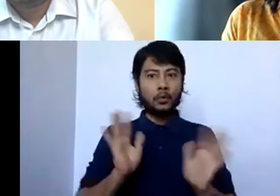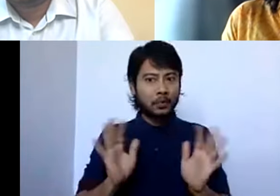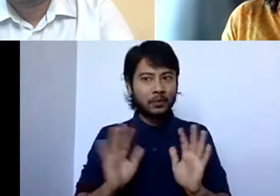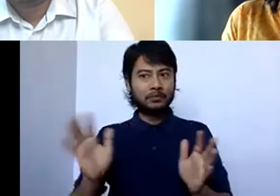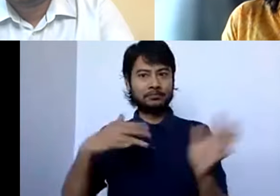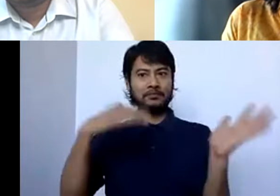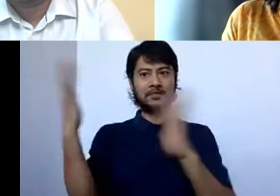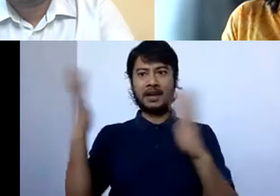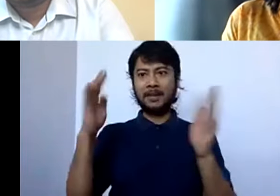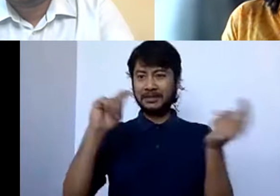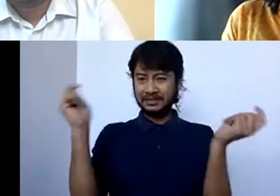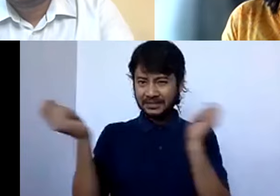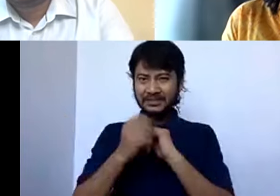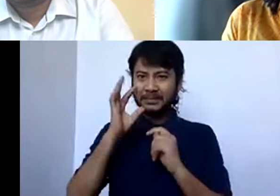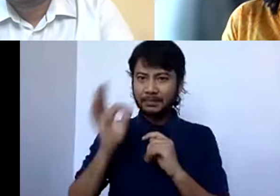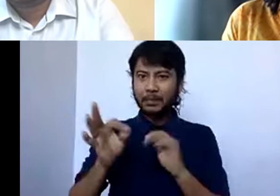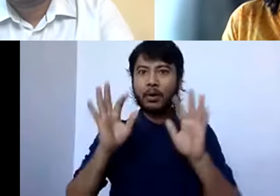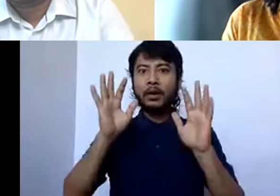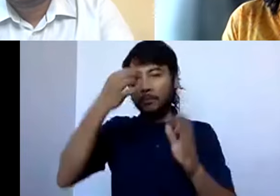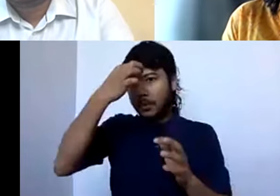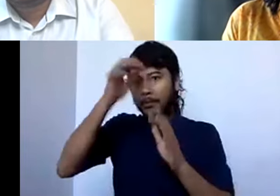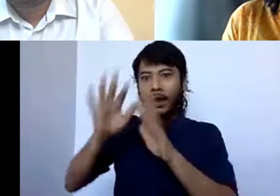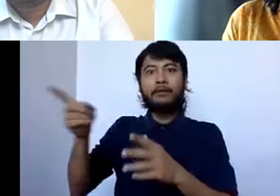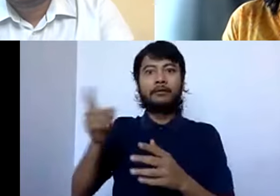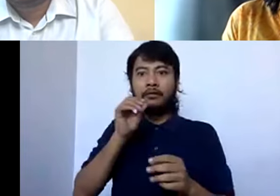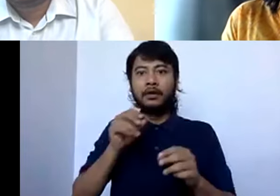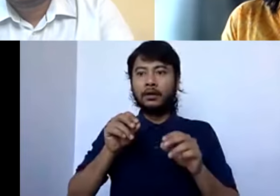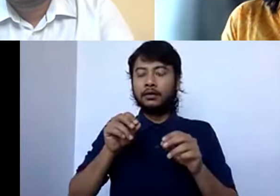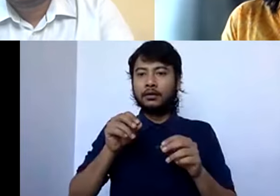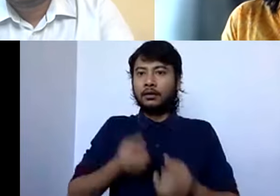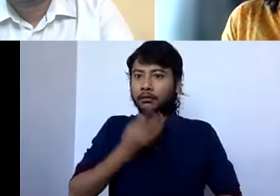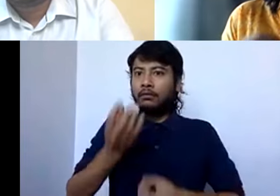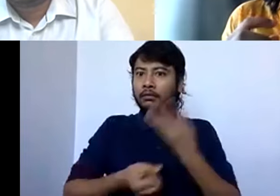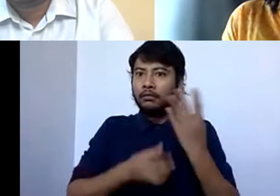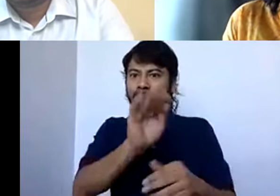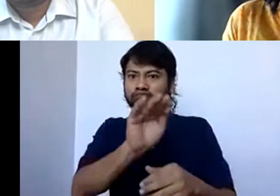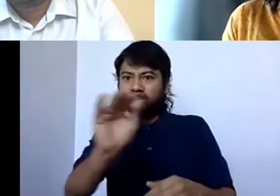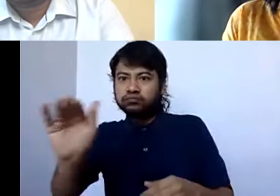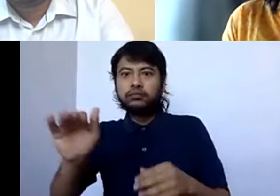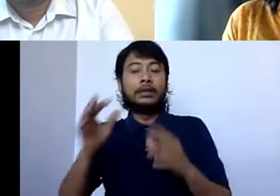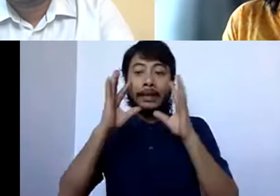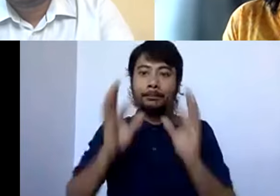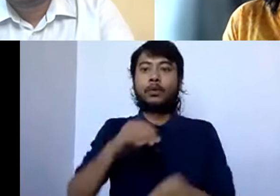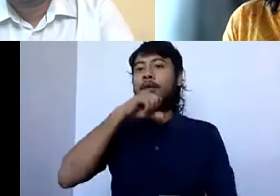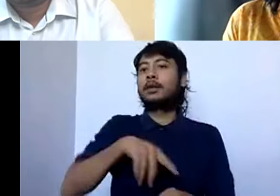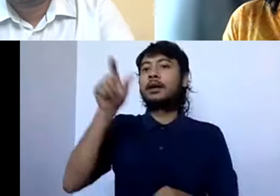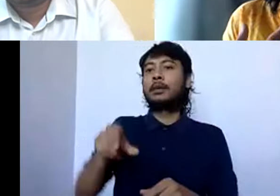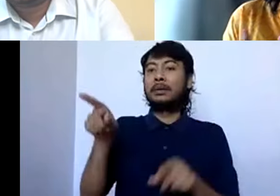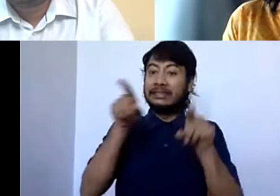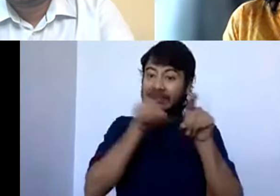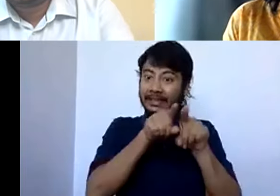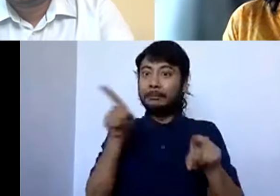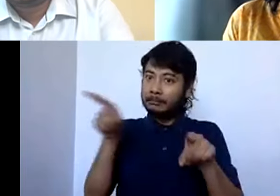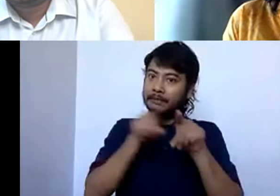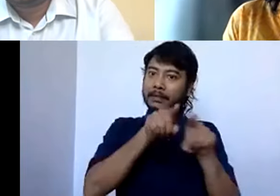it's really important that we have, you know, young leaders like you taking on the mantle. So do talk about